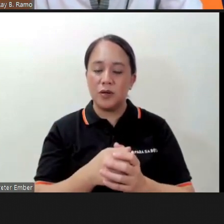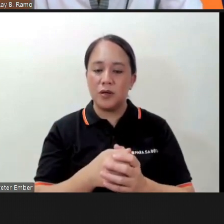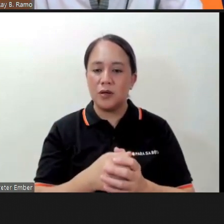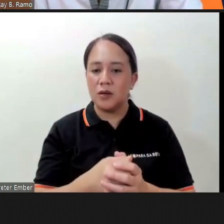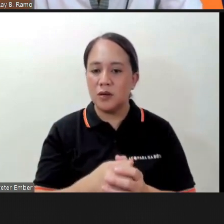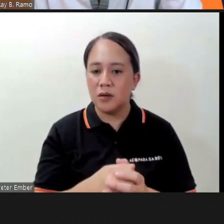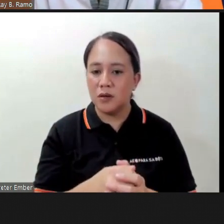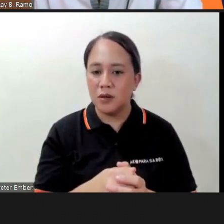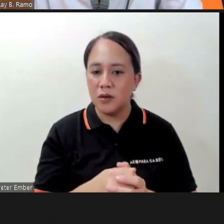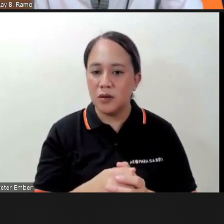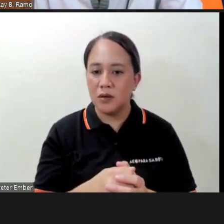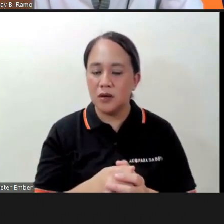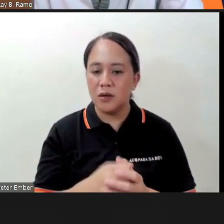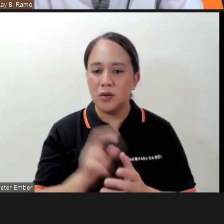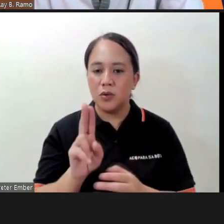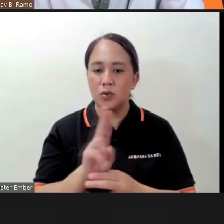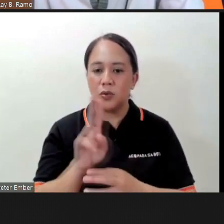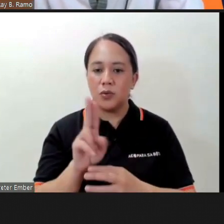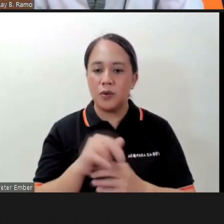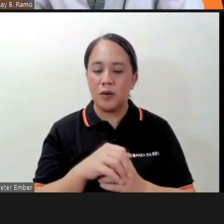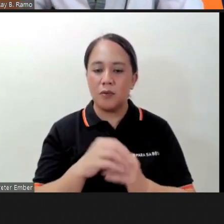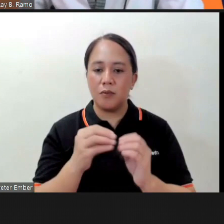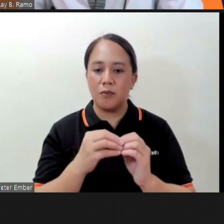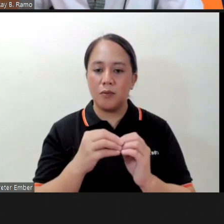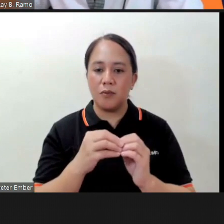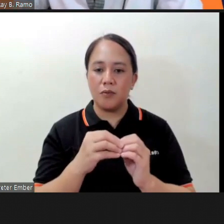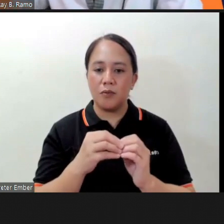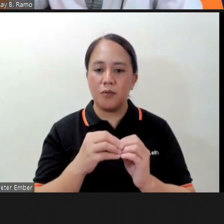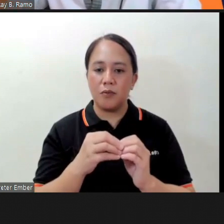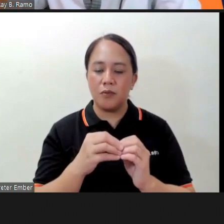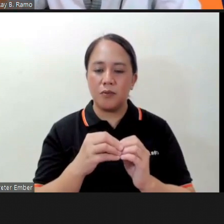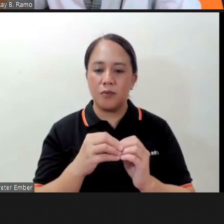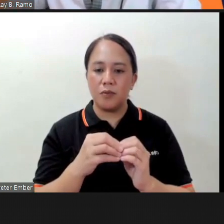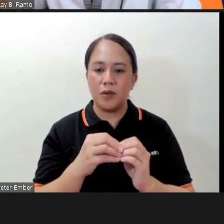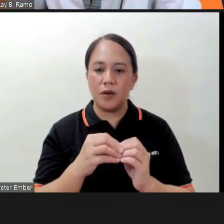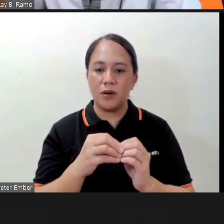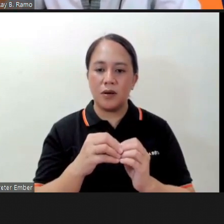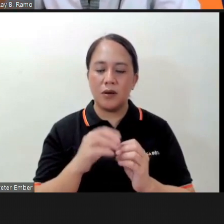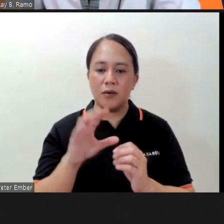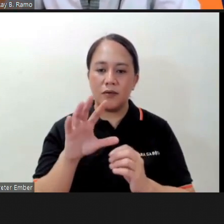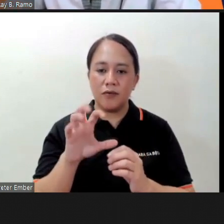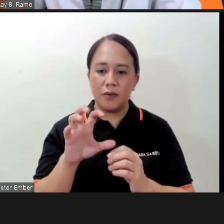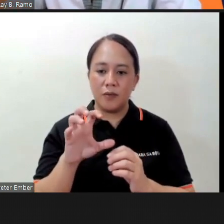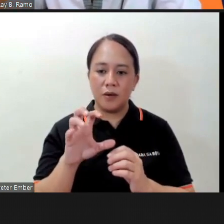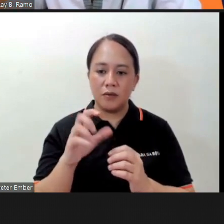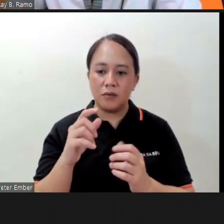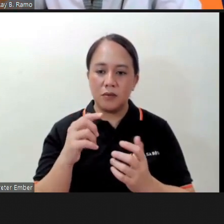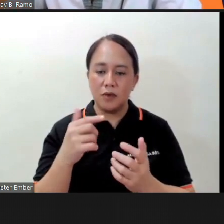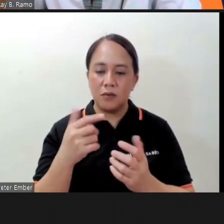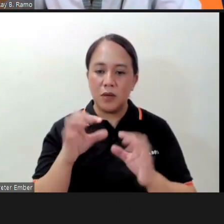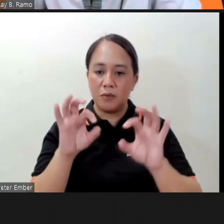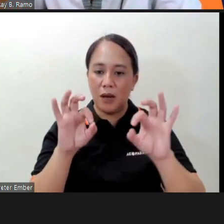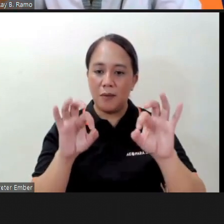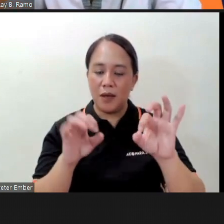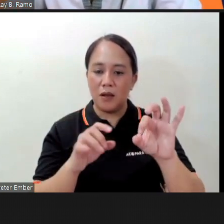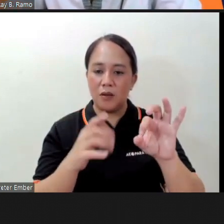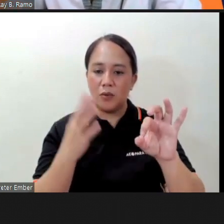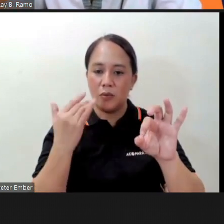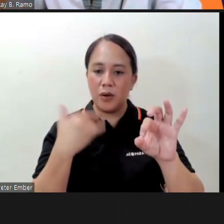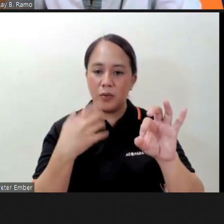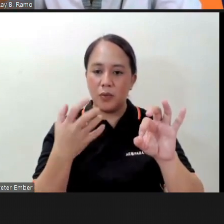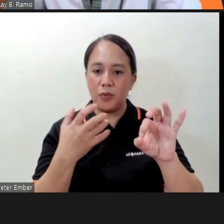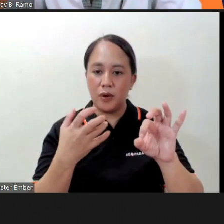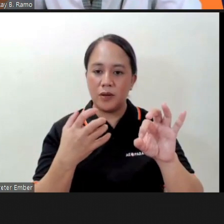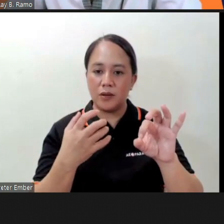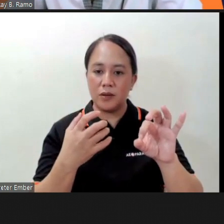and we use sailing ropes usually 500 grams and more just because we want that feedback